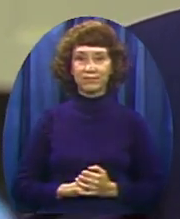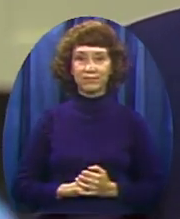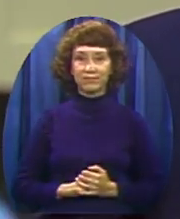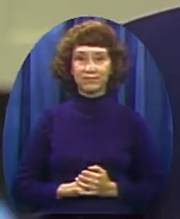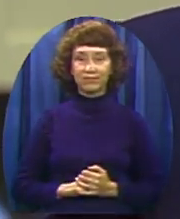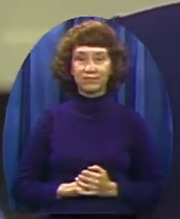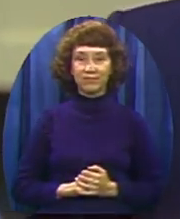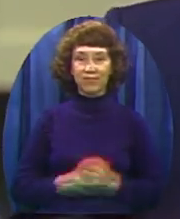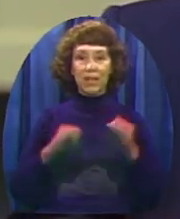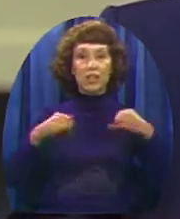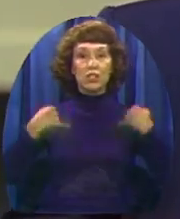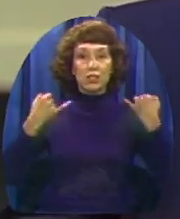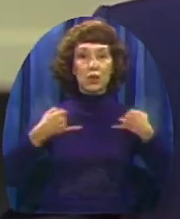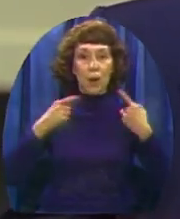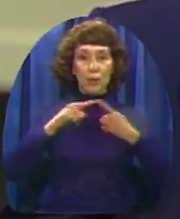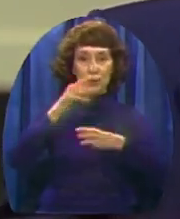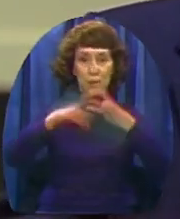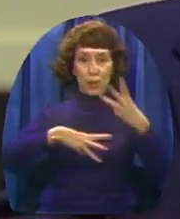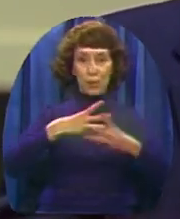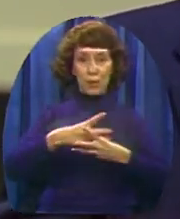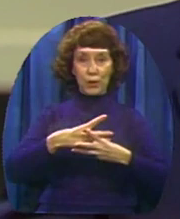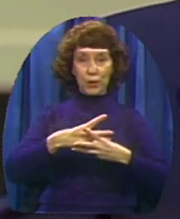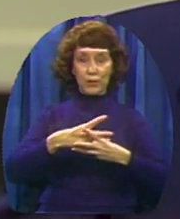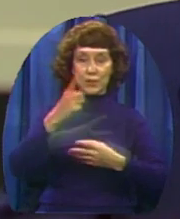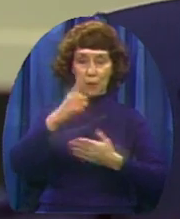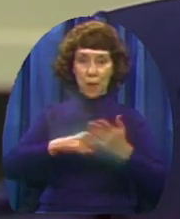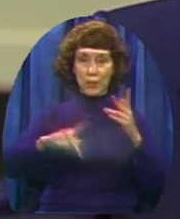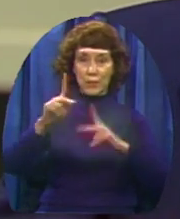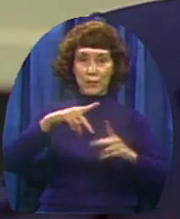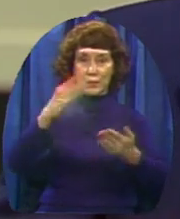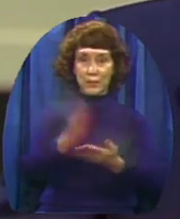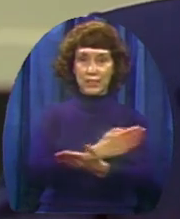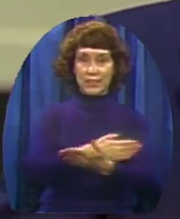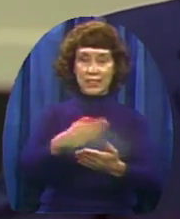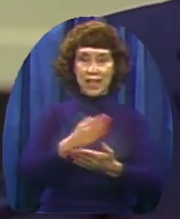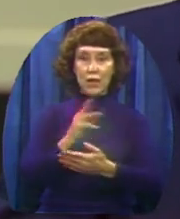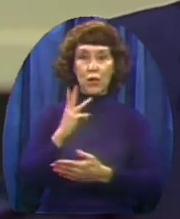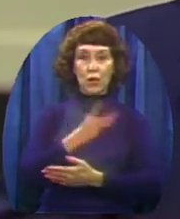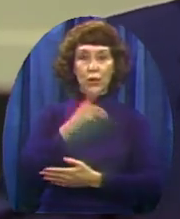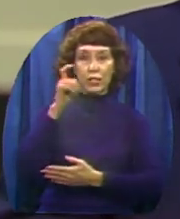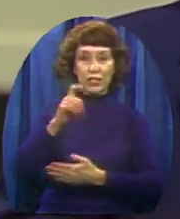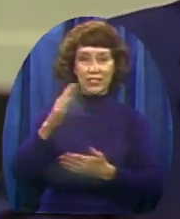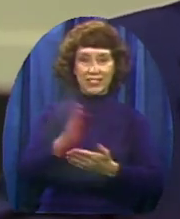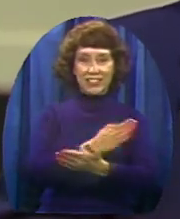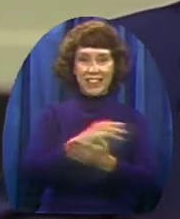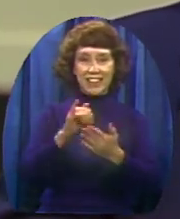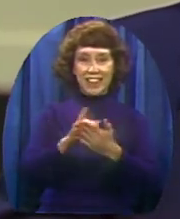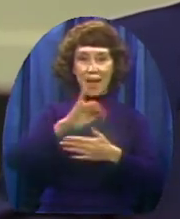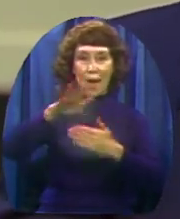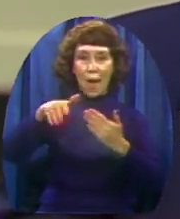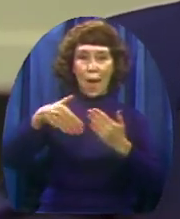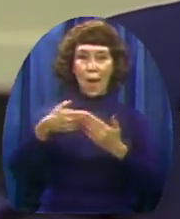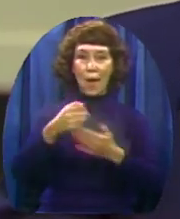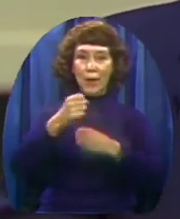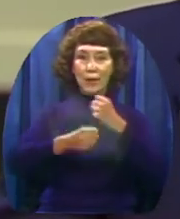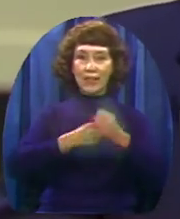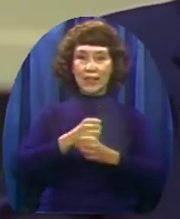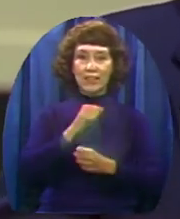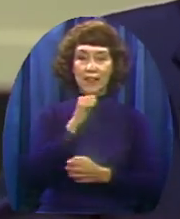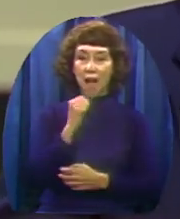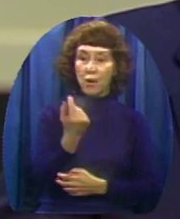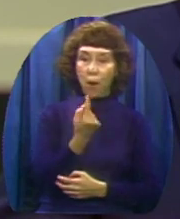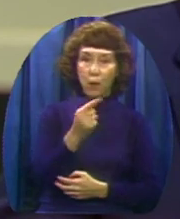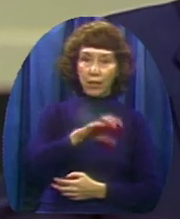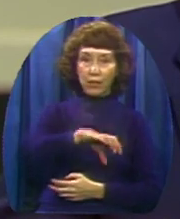That is not just a song for Christmastime. It should be sung about once a Sunday, 52 times a year. The Lord